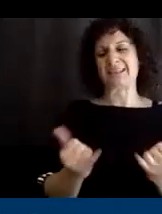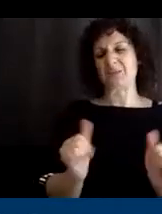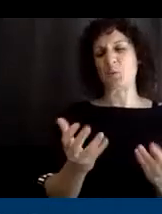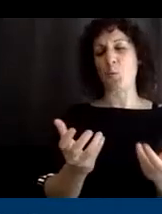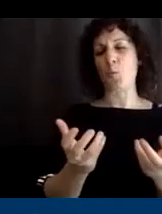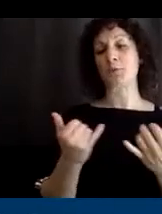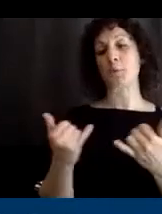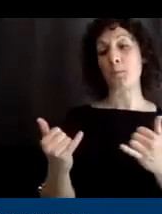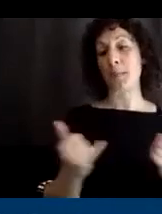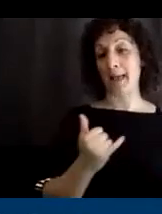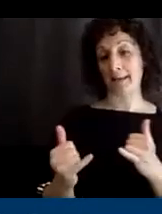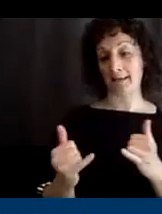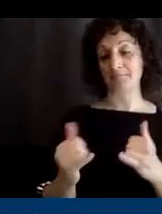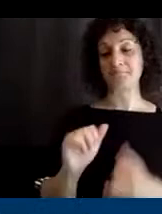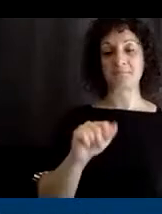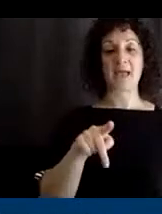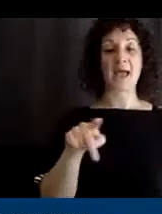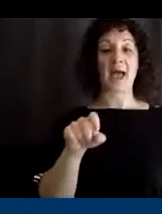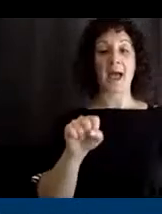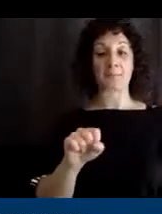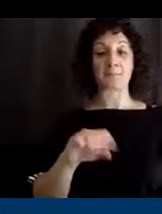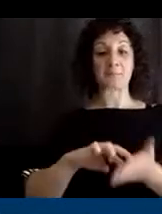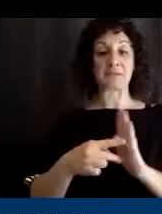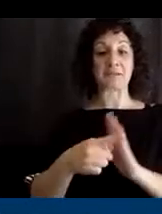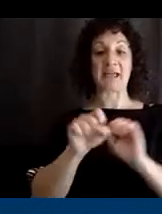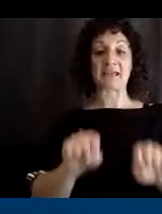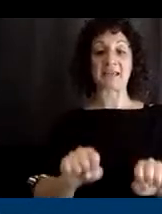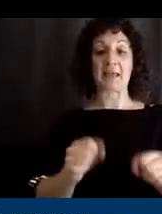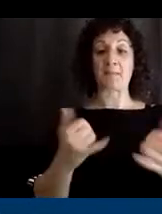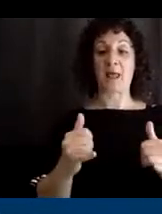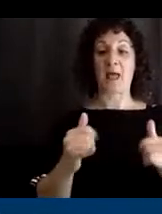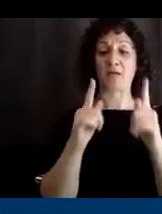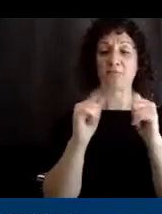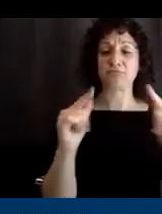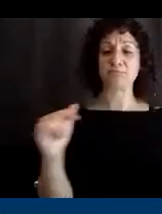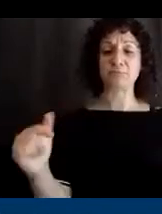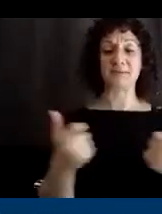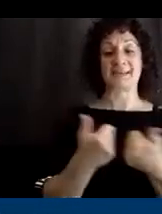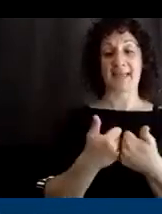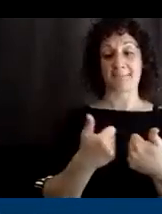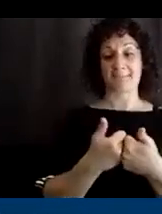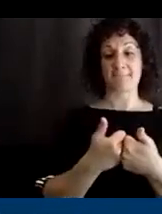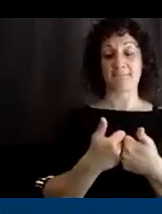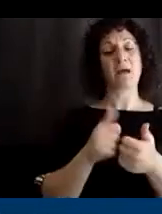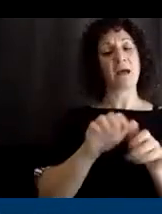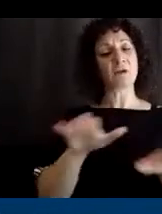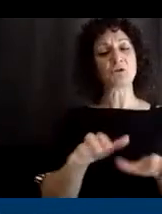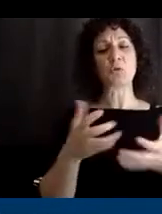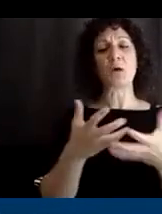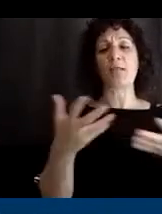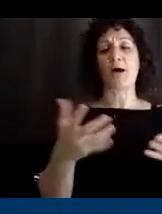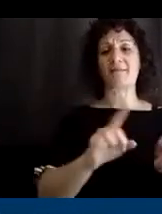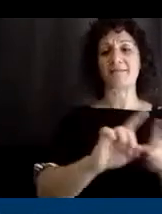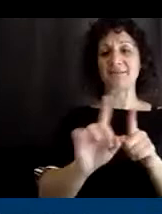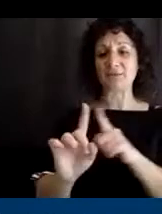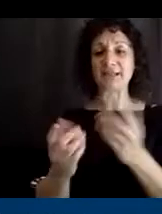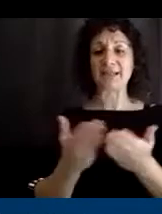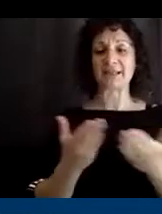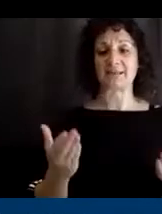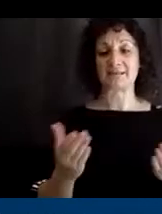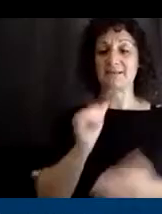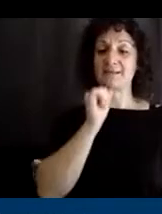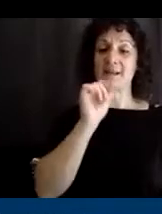And apps give them the ability to play a lot of different games and do a lot of different things, know, not just looking at